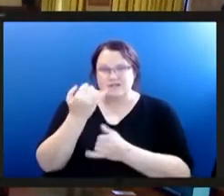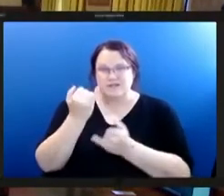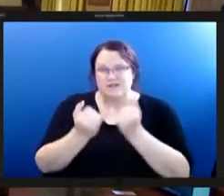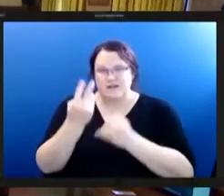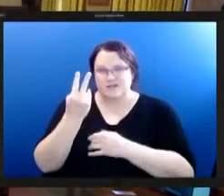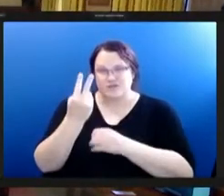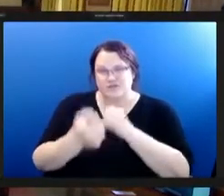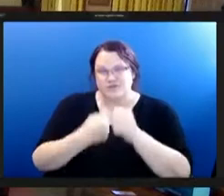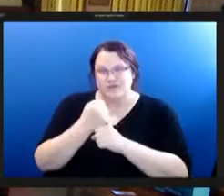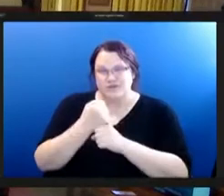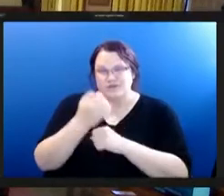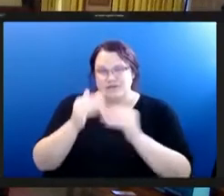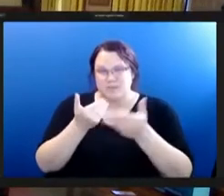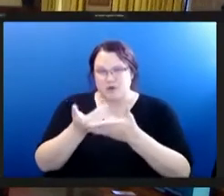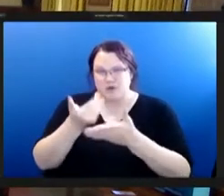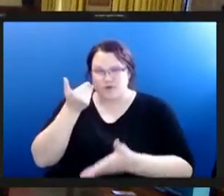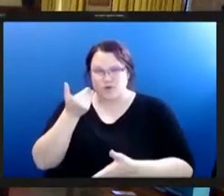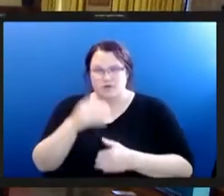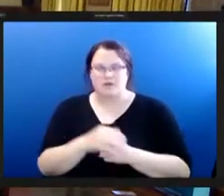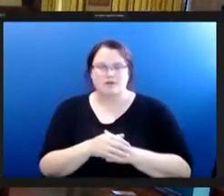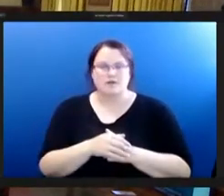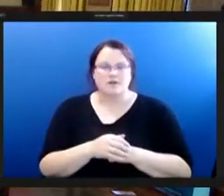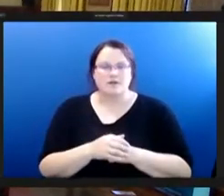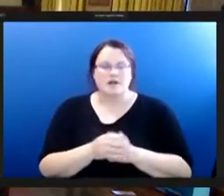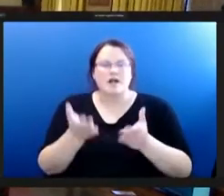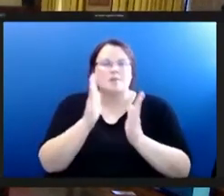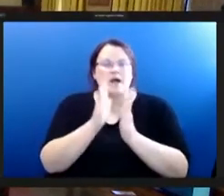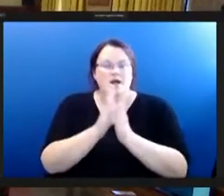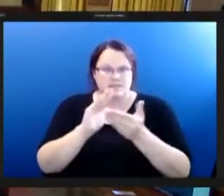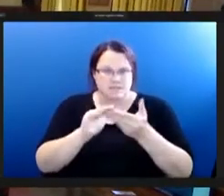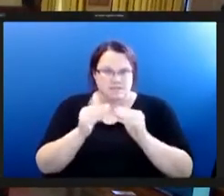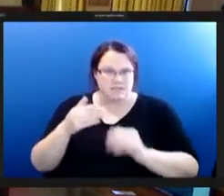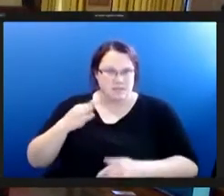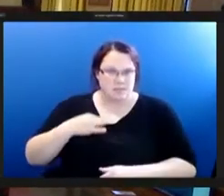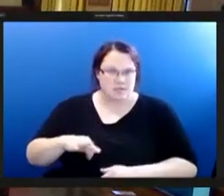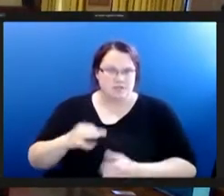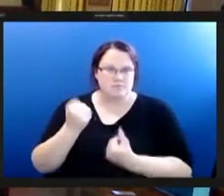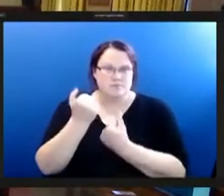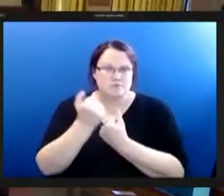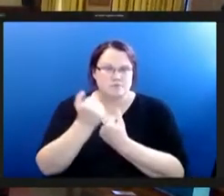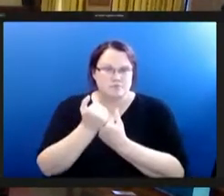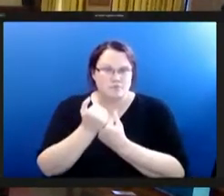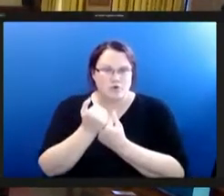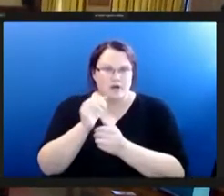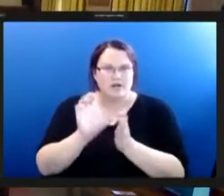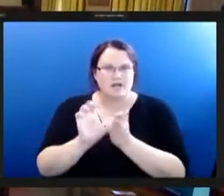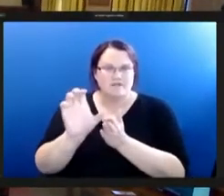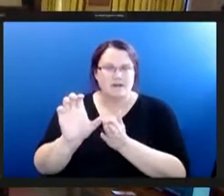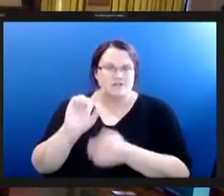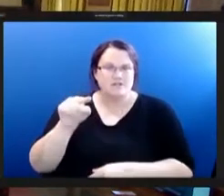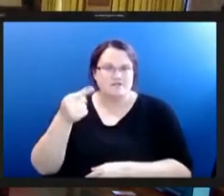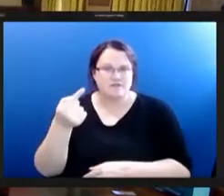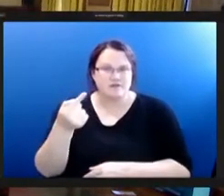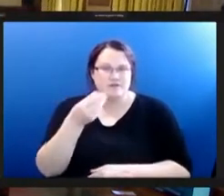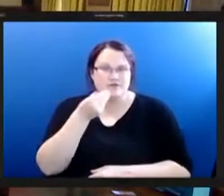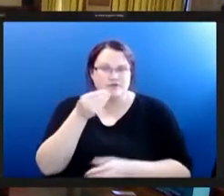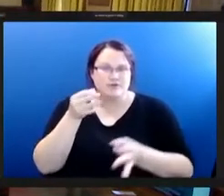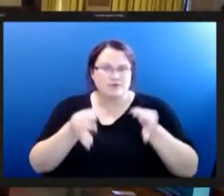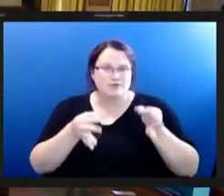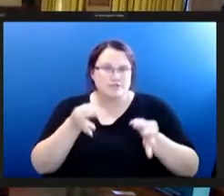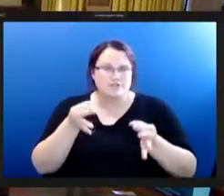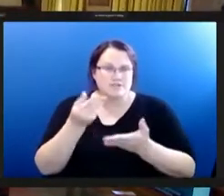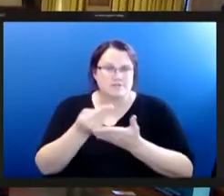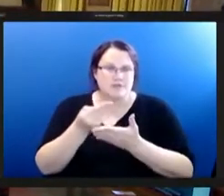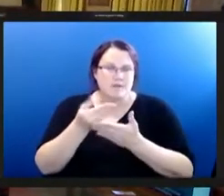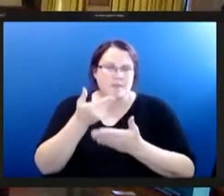before so in conclusion i'm asking that the city's spitsburgh support and invest in the first ever food justice fund so